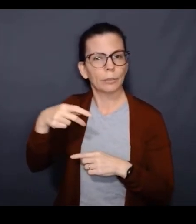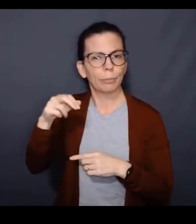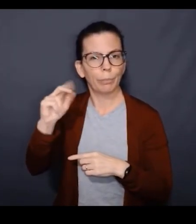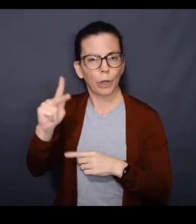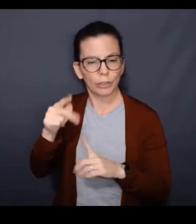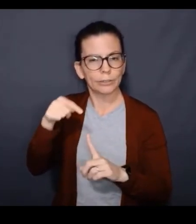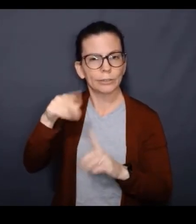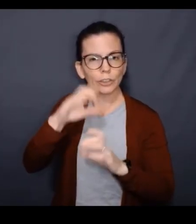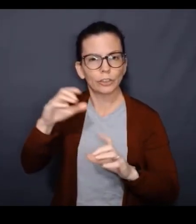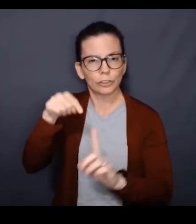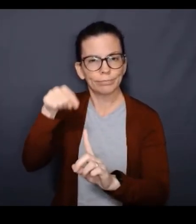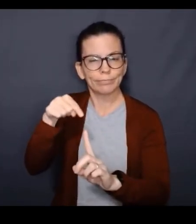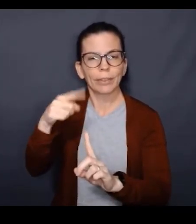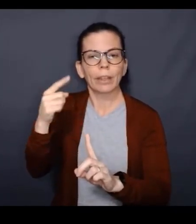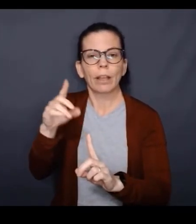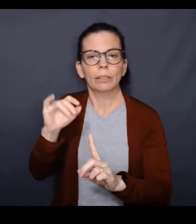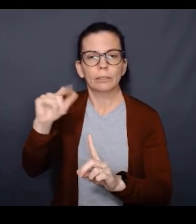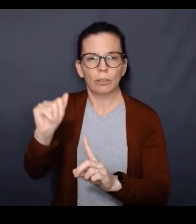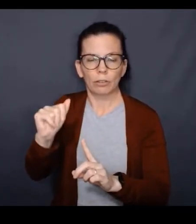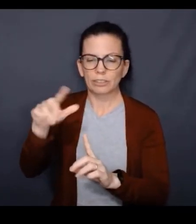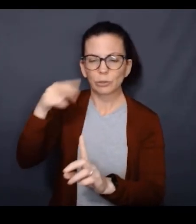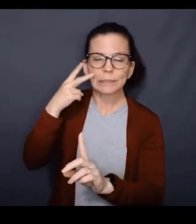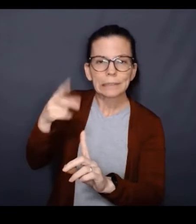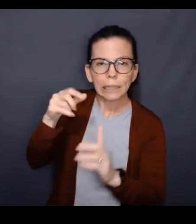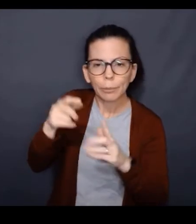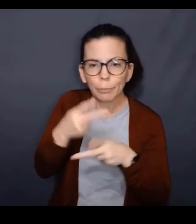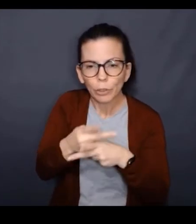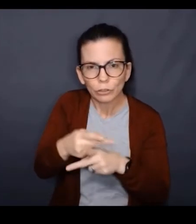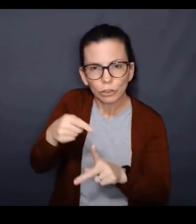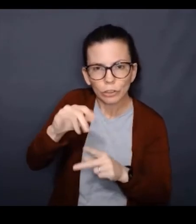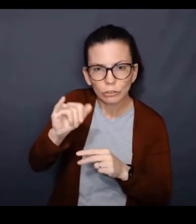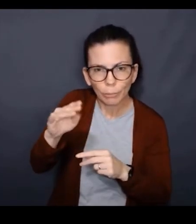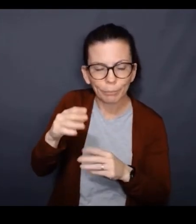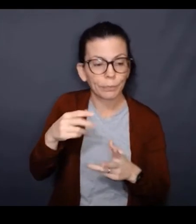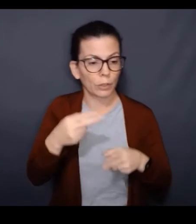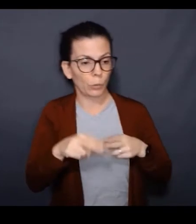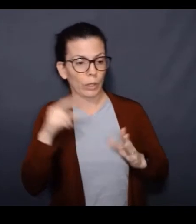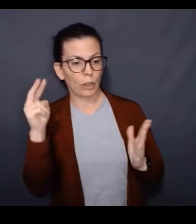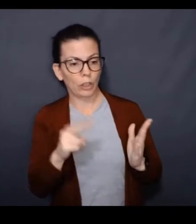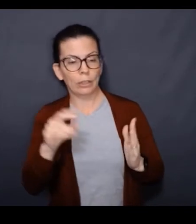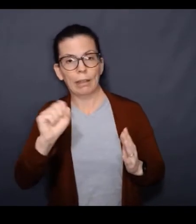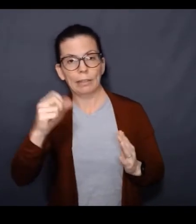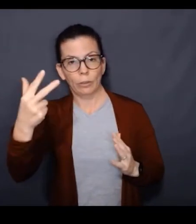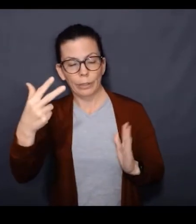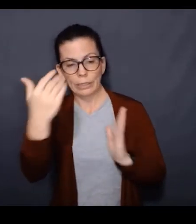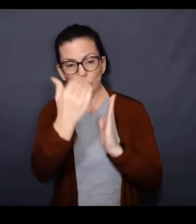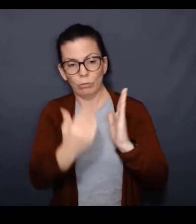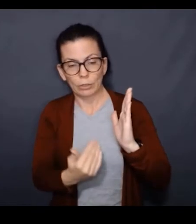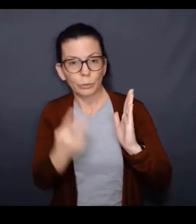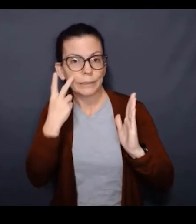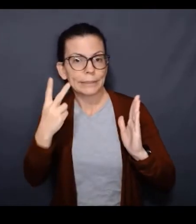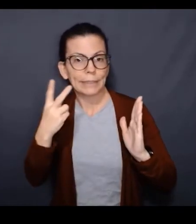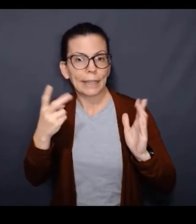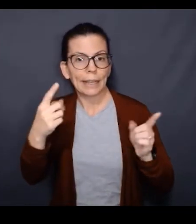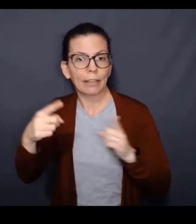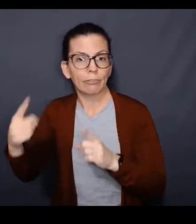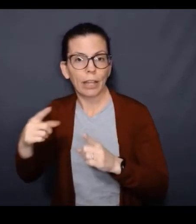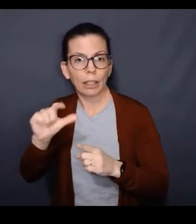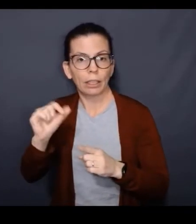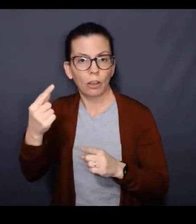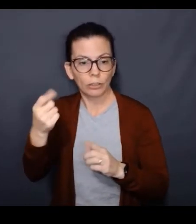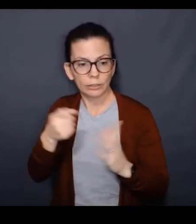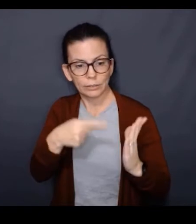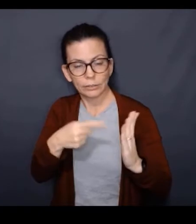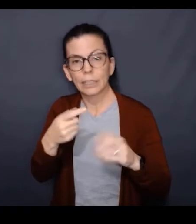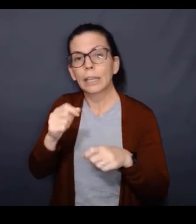server docker image that uses the logs on S3 to monitor the job. If we take a quick look at the S3 directory, we can see